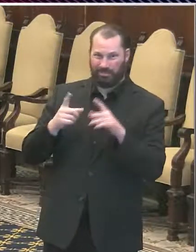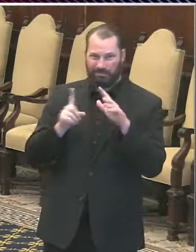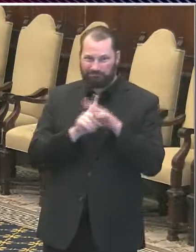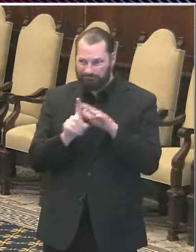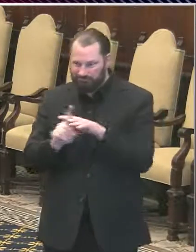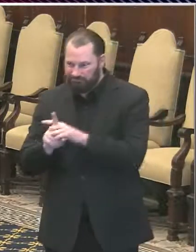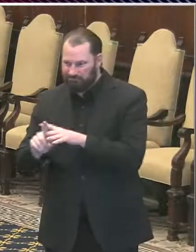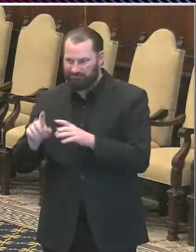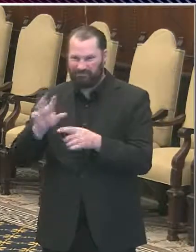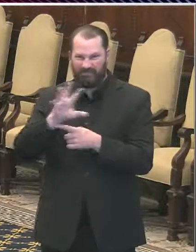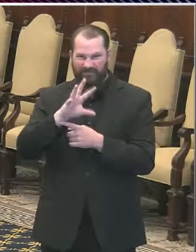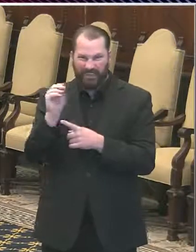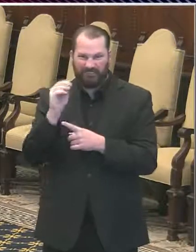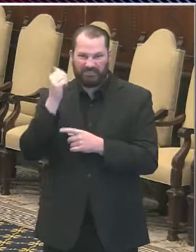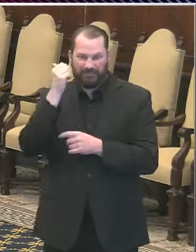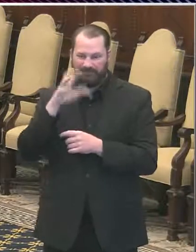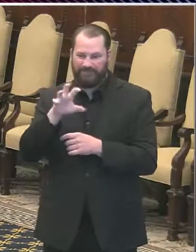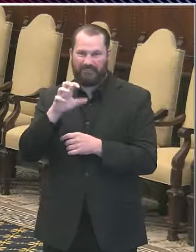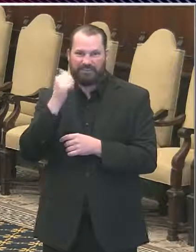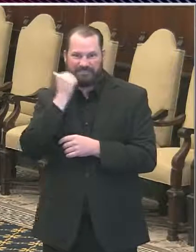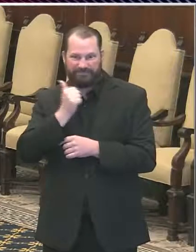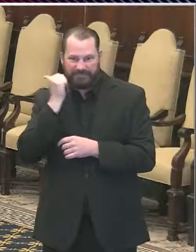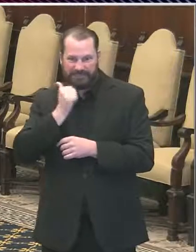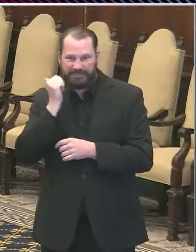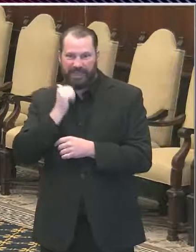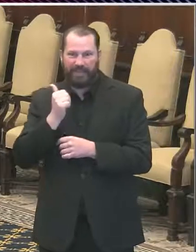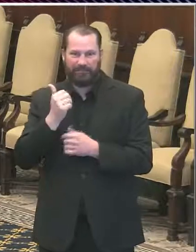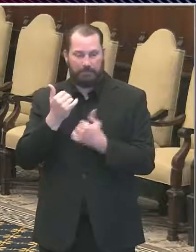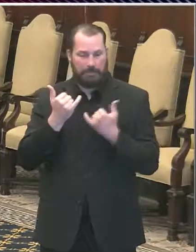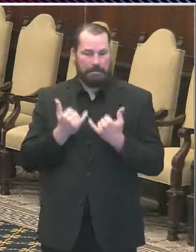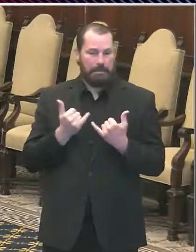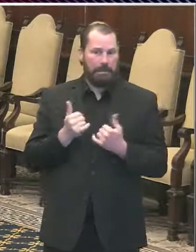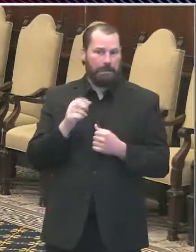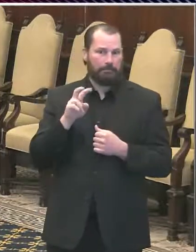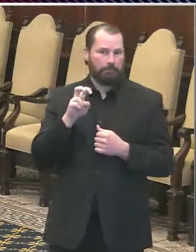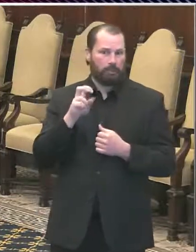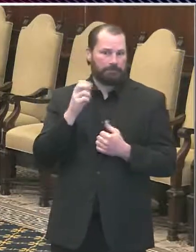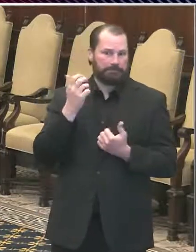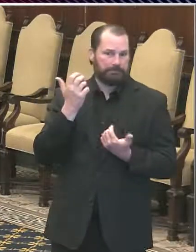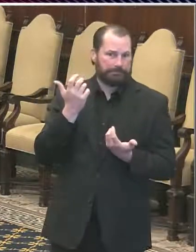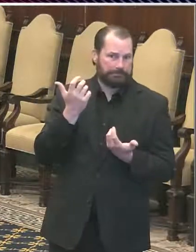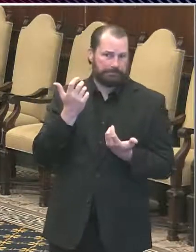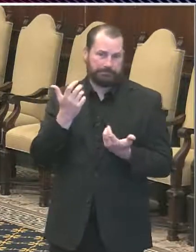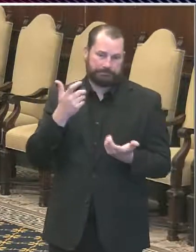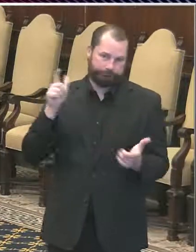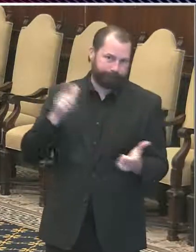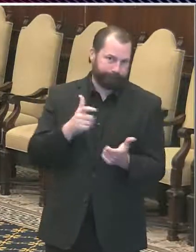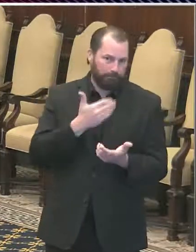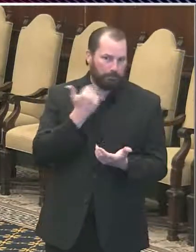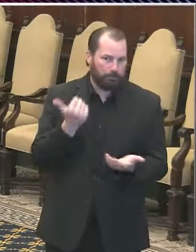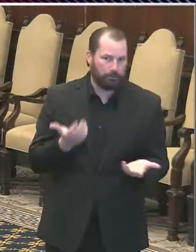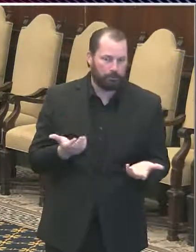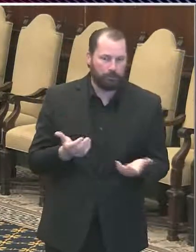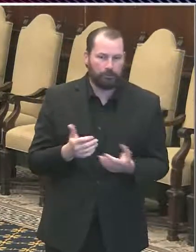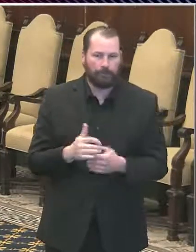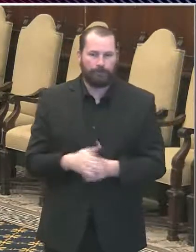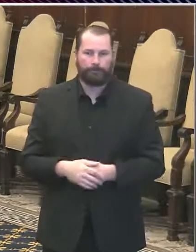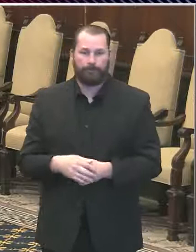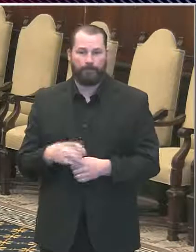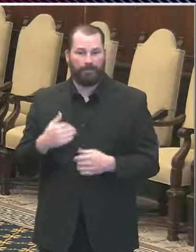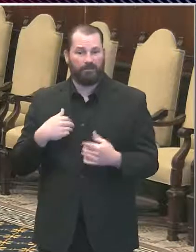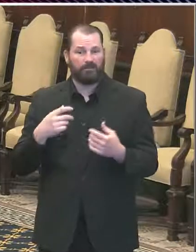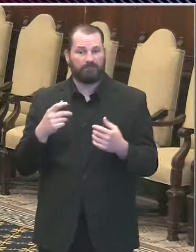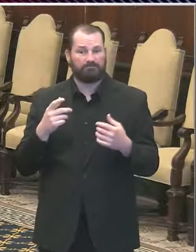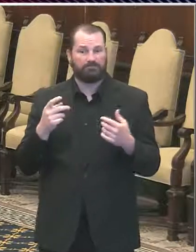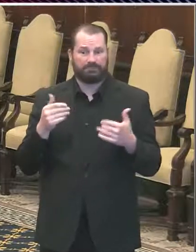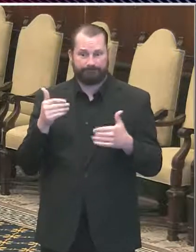200 cases a day as quite a decline since the peak of the epidemic. We're making progress in congregate settings of all sorts. A month ago,